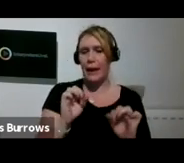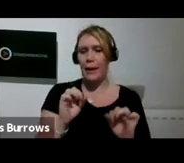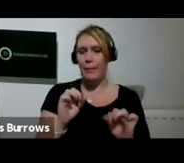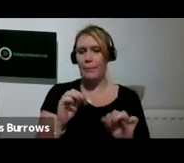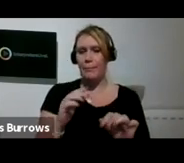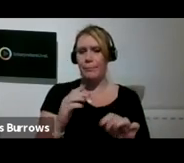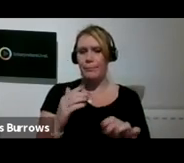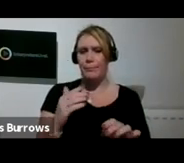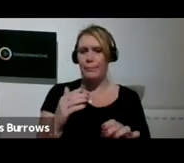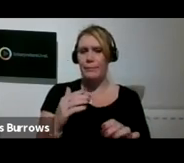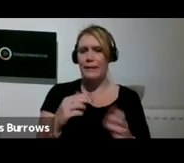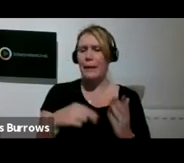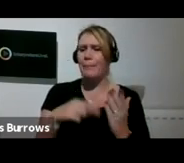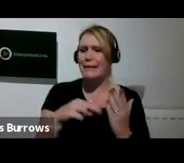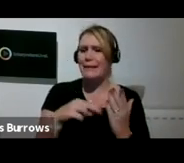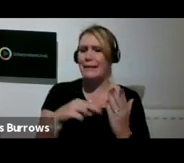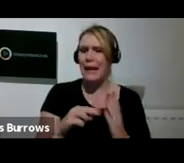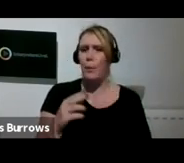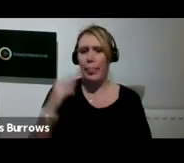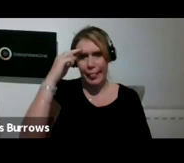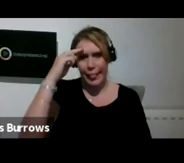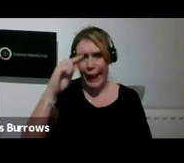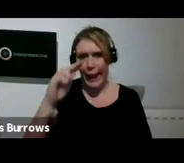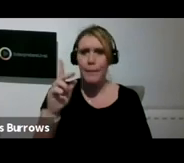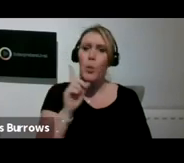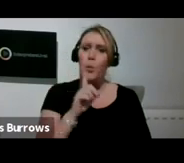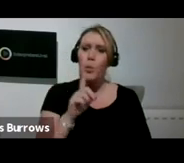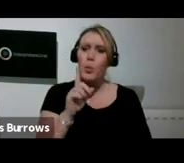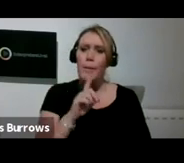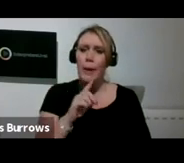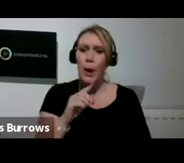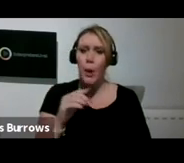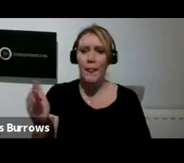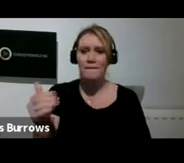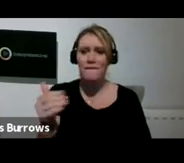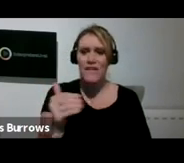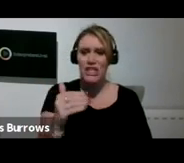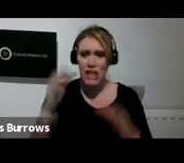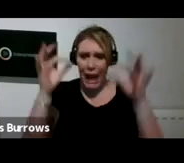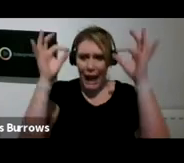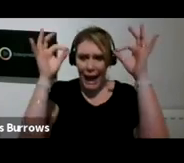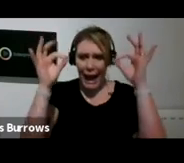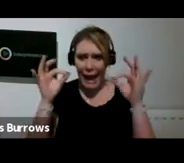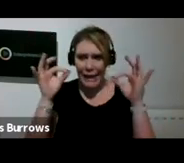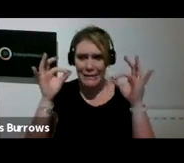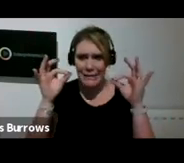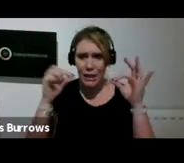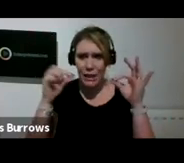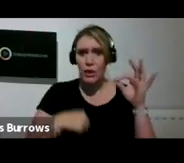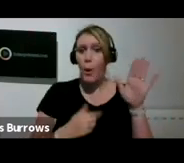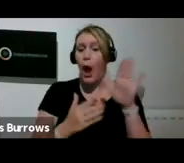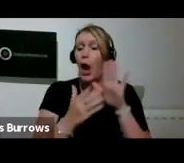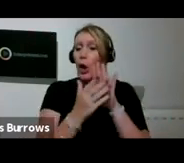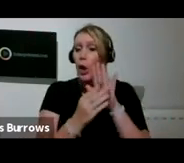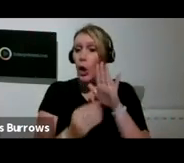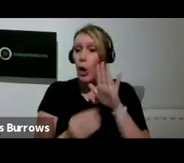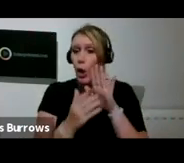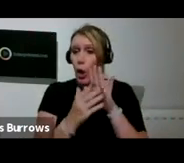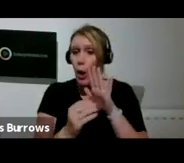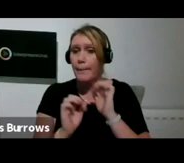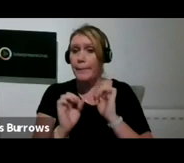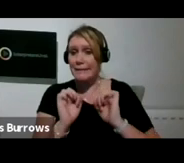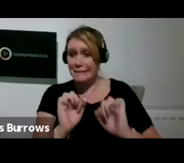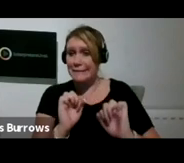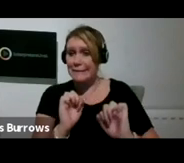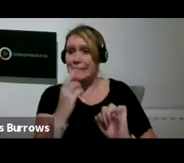with a fish hat, which I copied. And then I just did my own thing, I kind of copied it to get